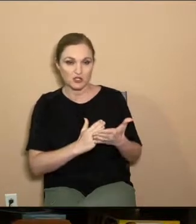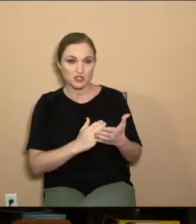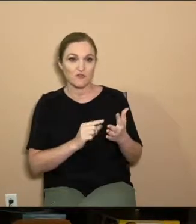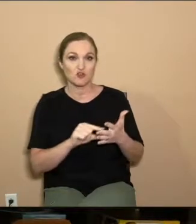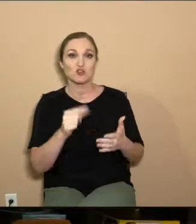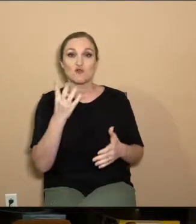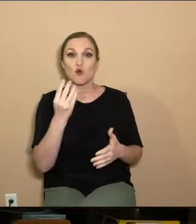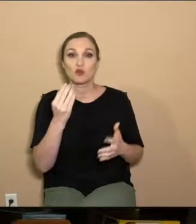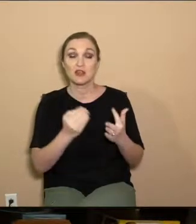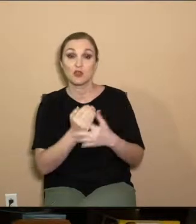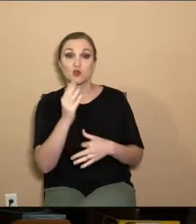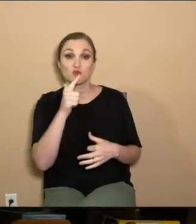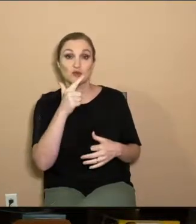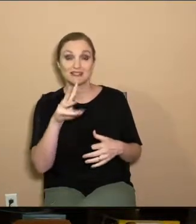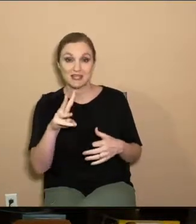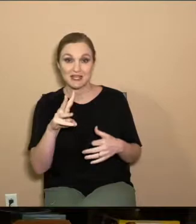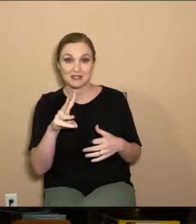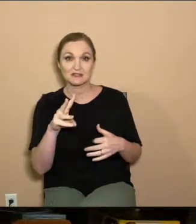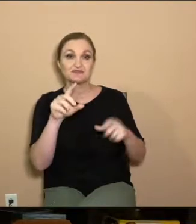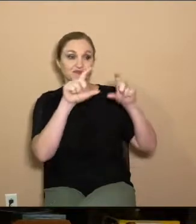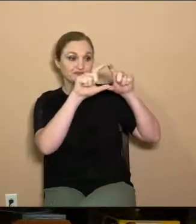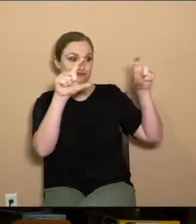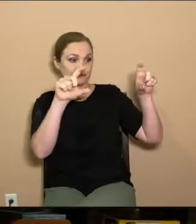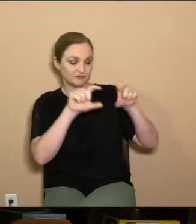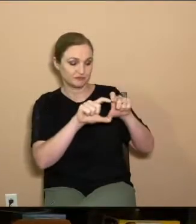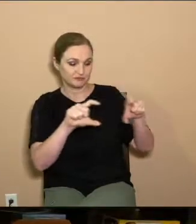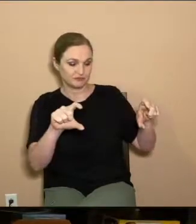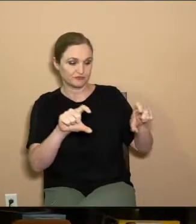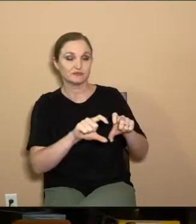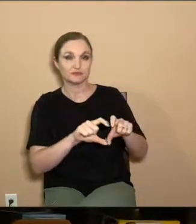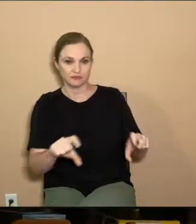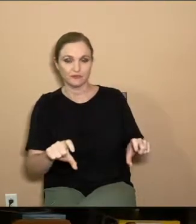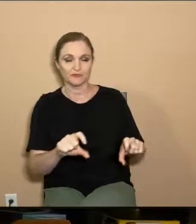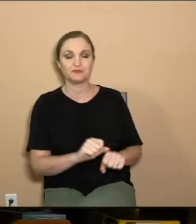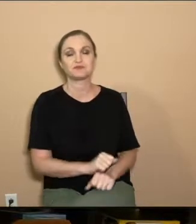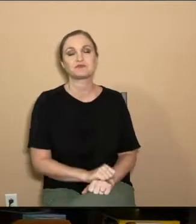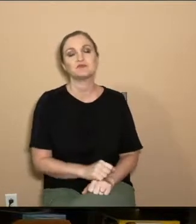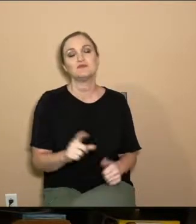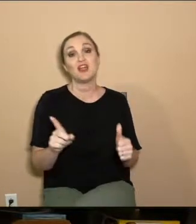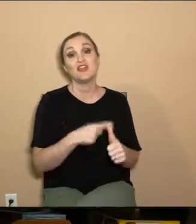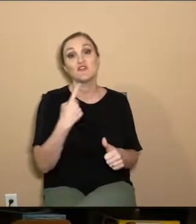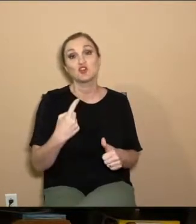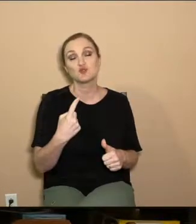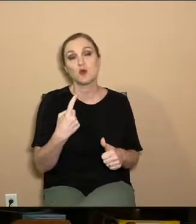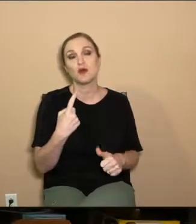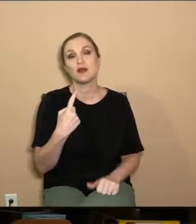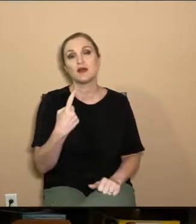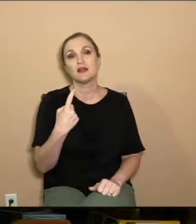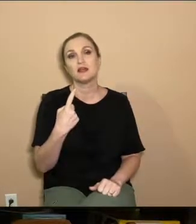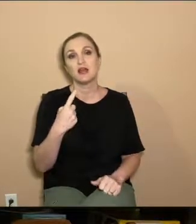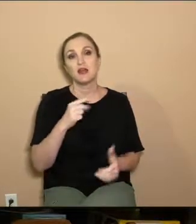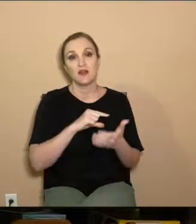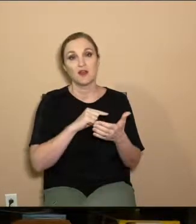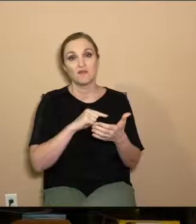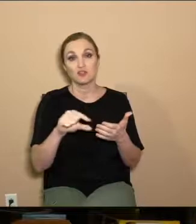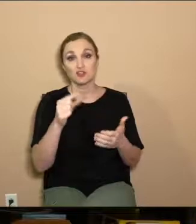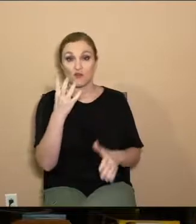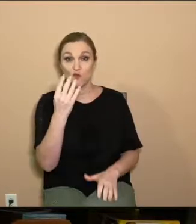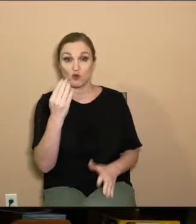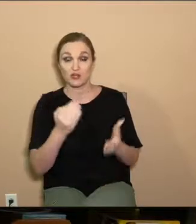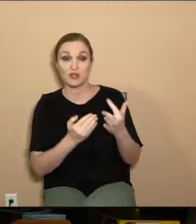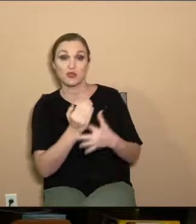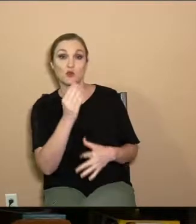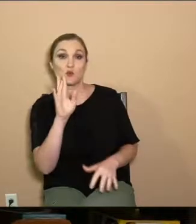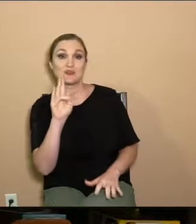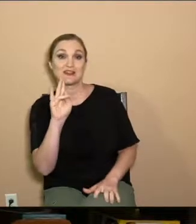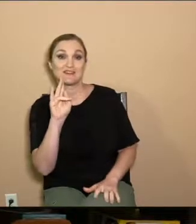26 into kind of three pieces, if you will. And the first one of those, verses 14 through 17,